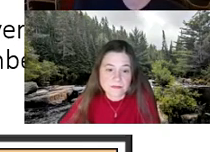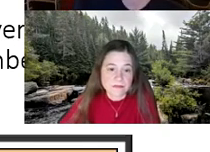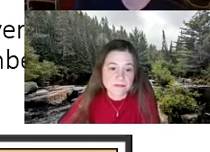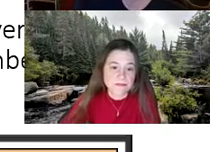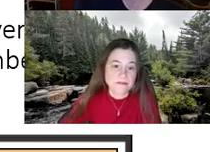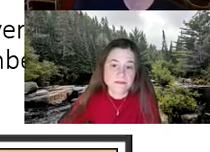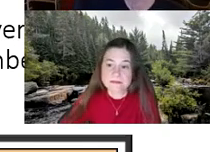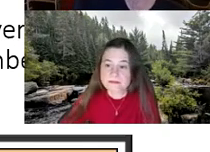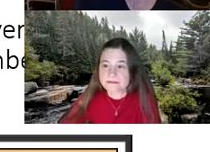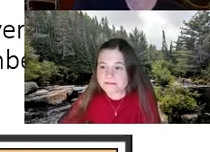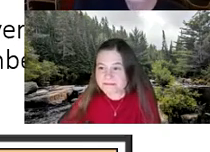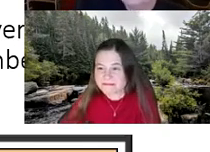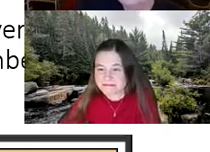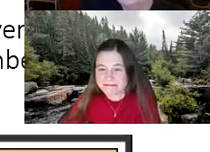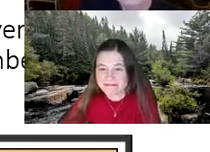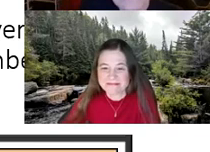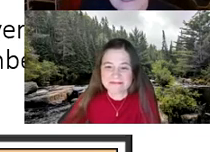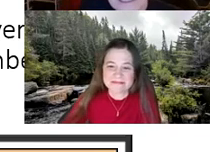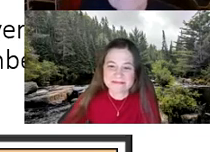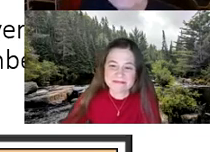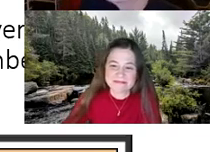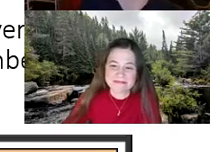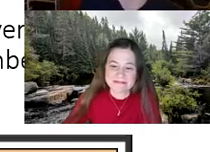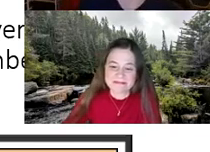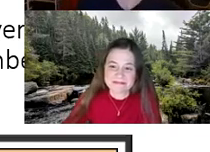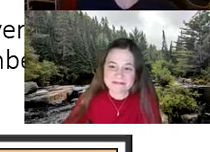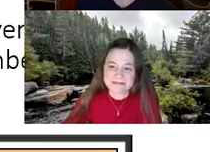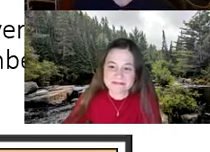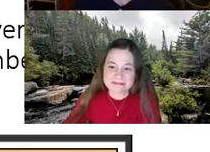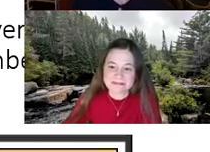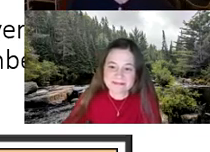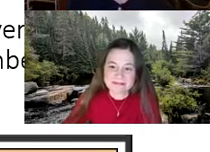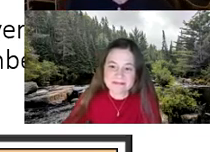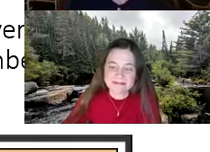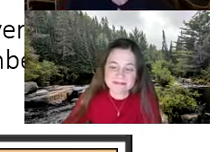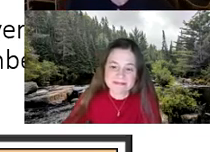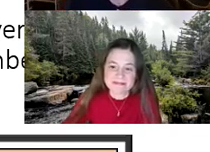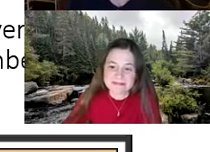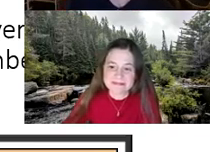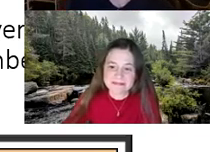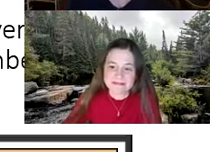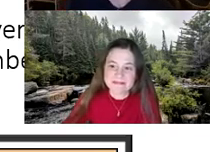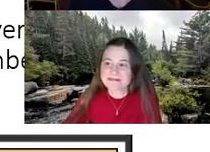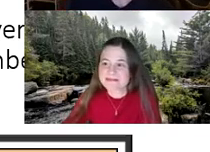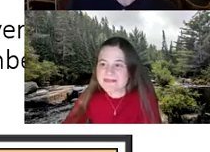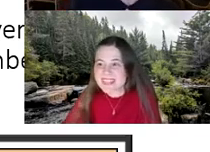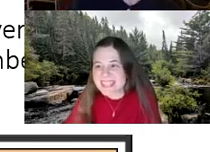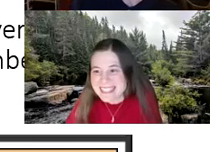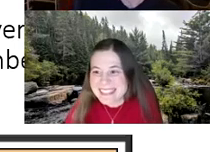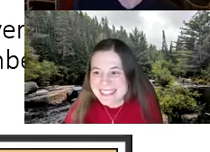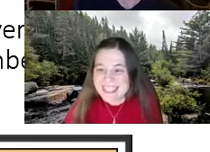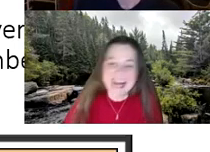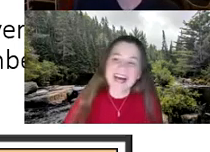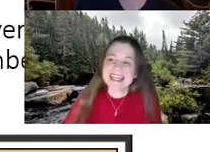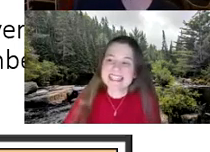of voice are so i believe julie has an acknowledge is going to speak there you go